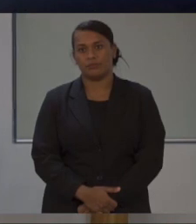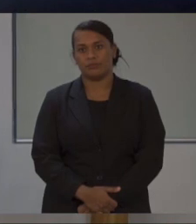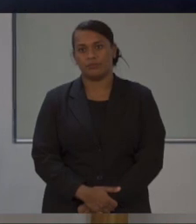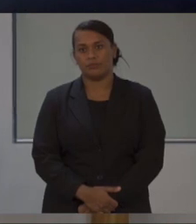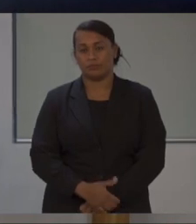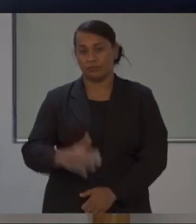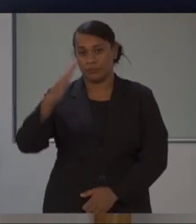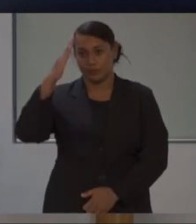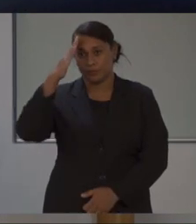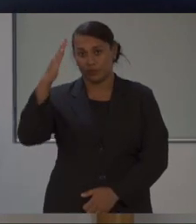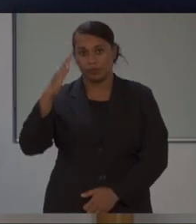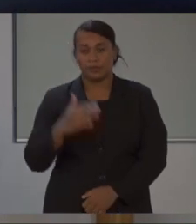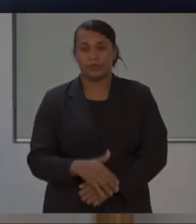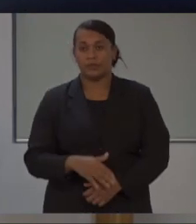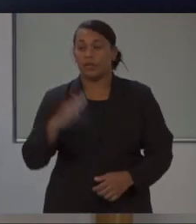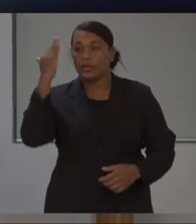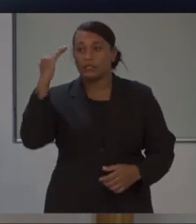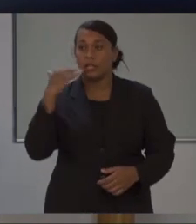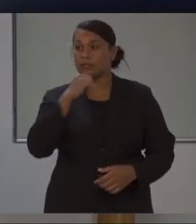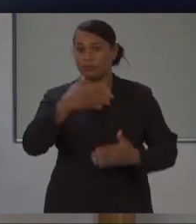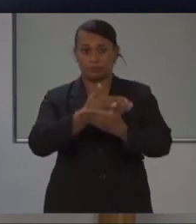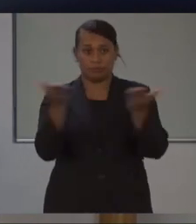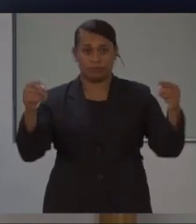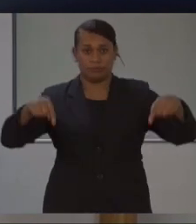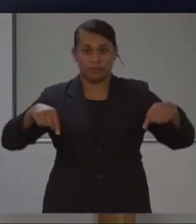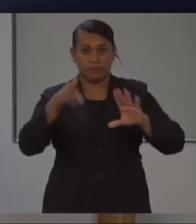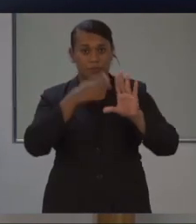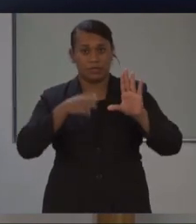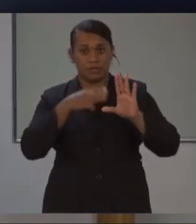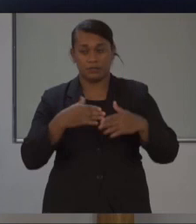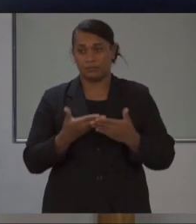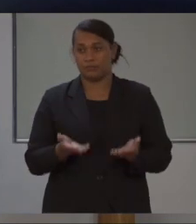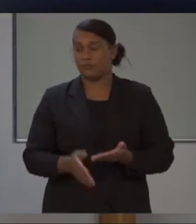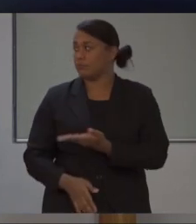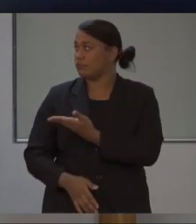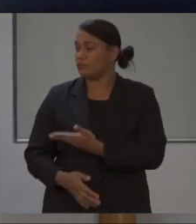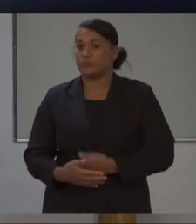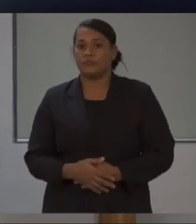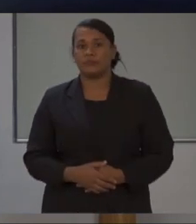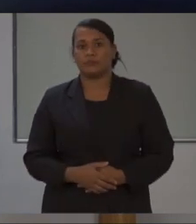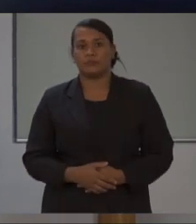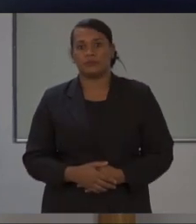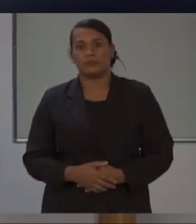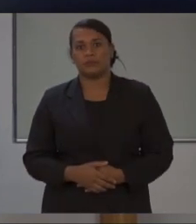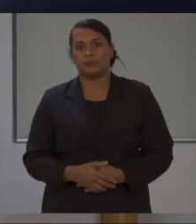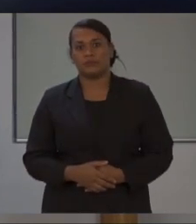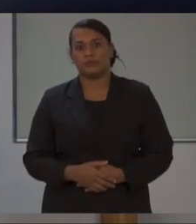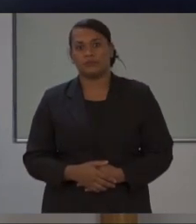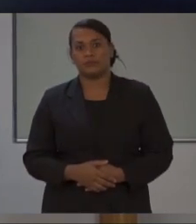Ladies and gentlemen, members of the media, since my